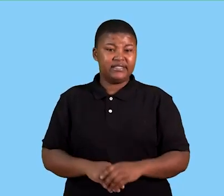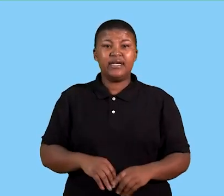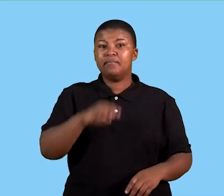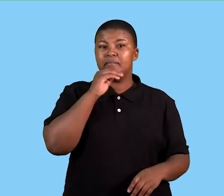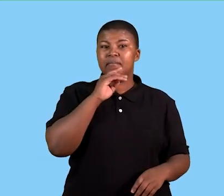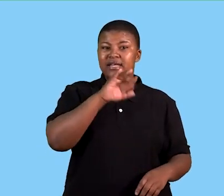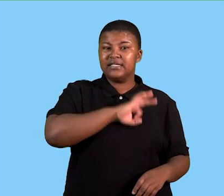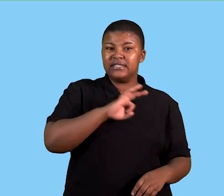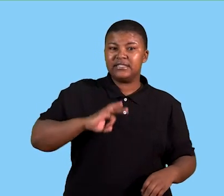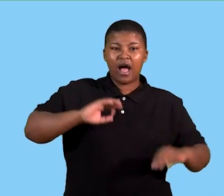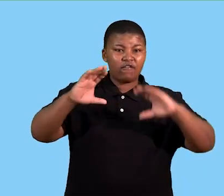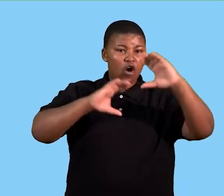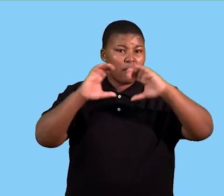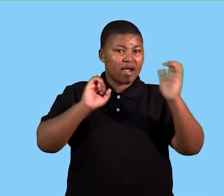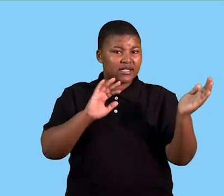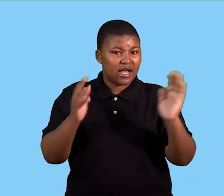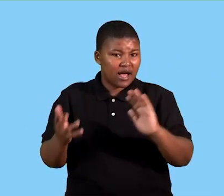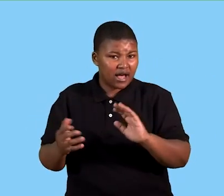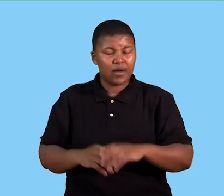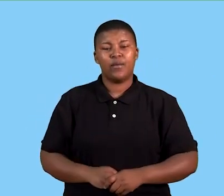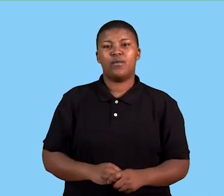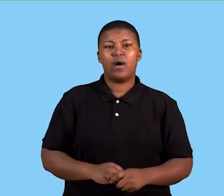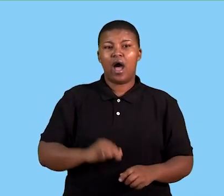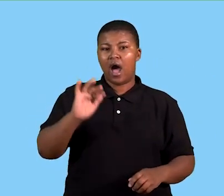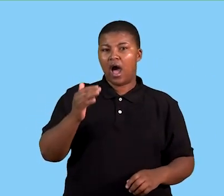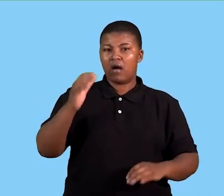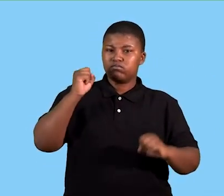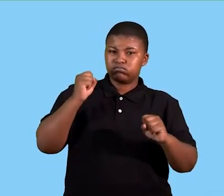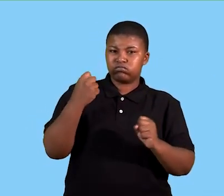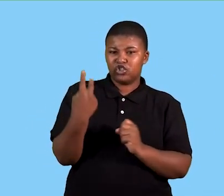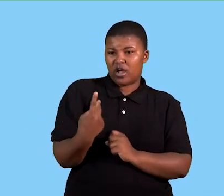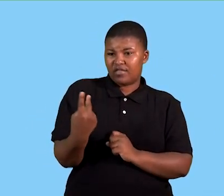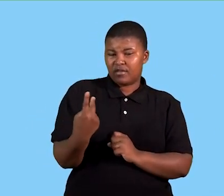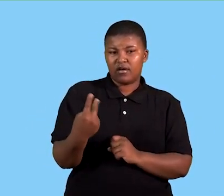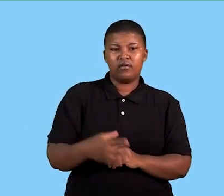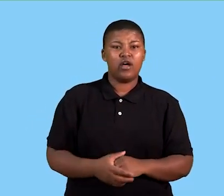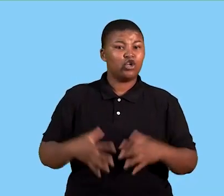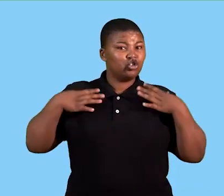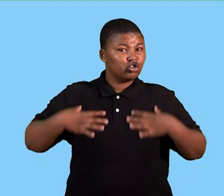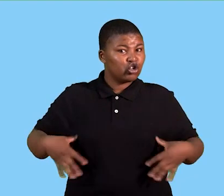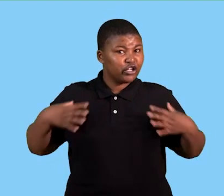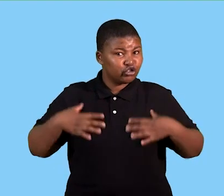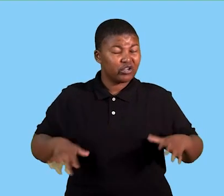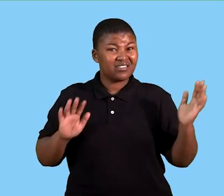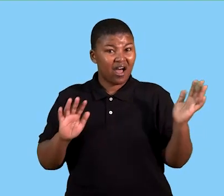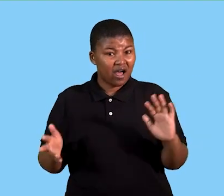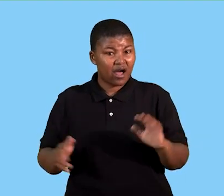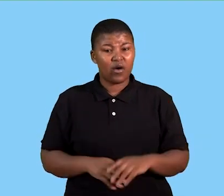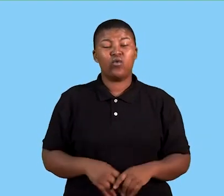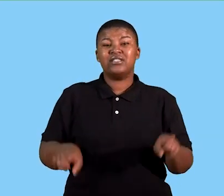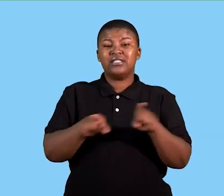how employees communicate among themselves, how they talk to each other, how they dress,